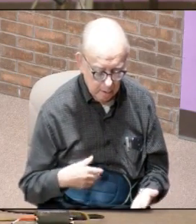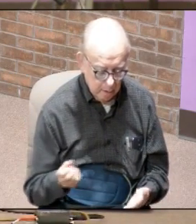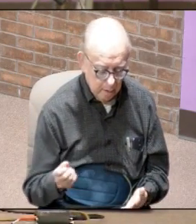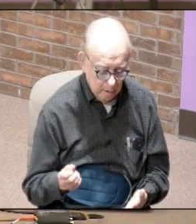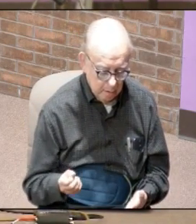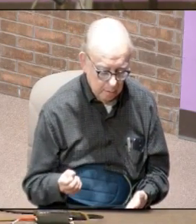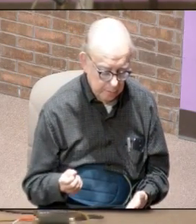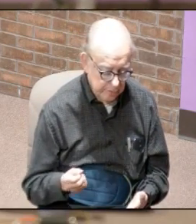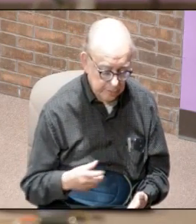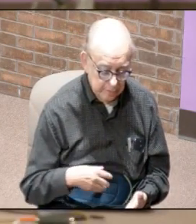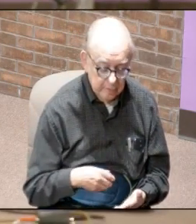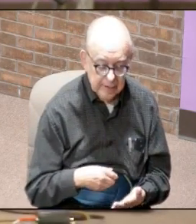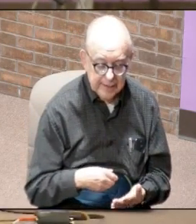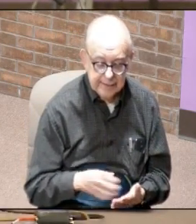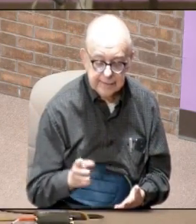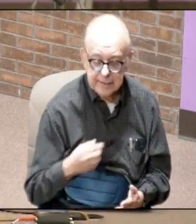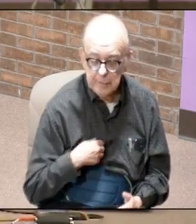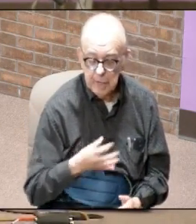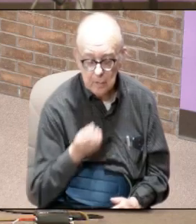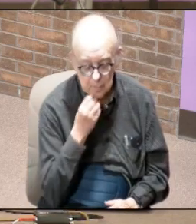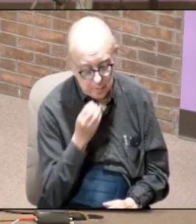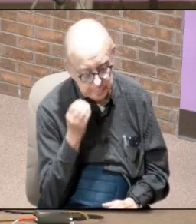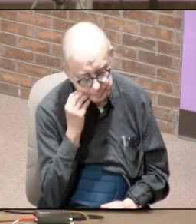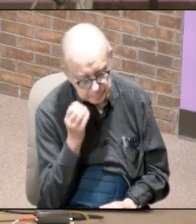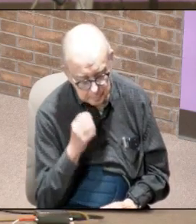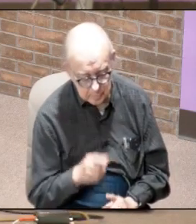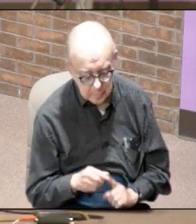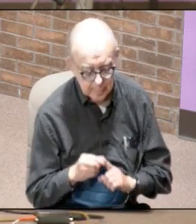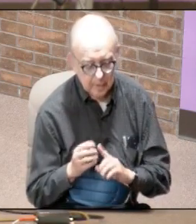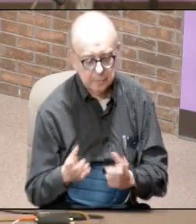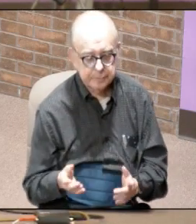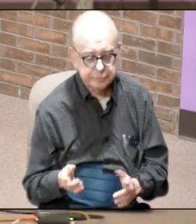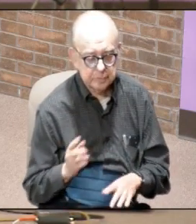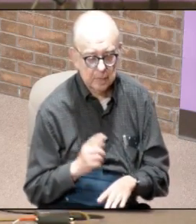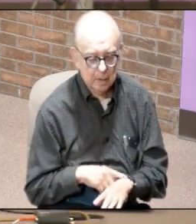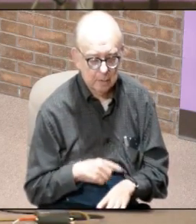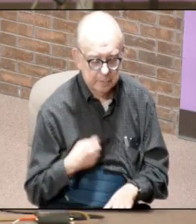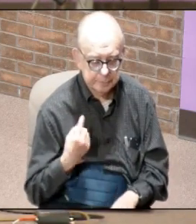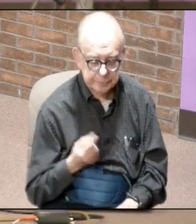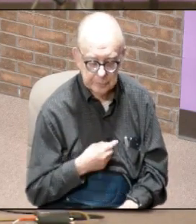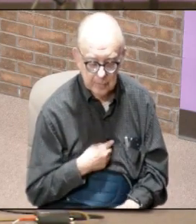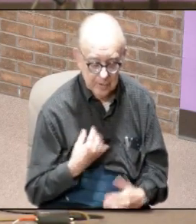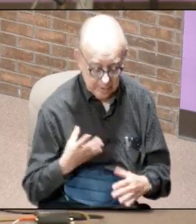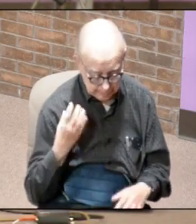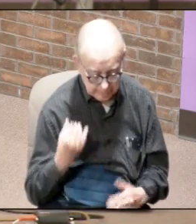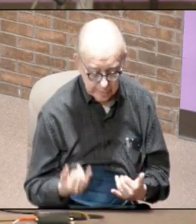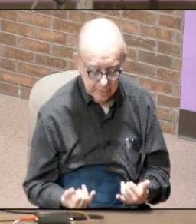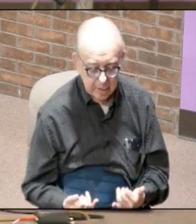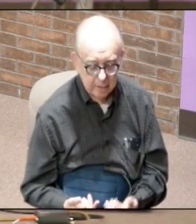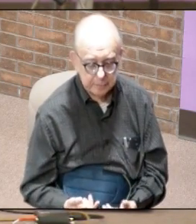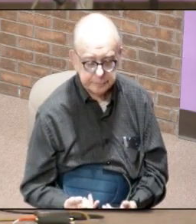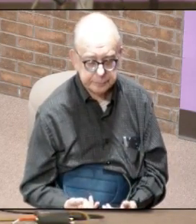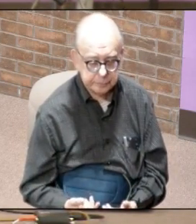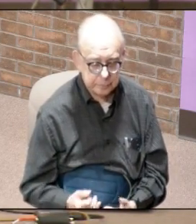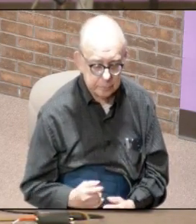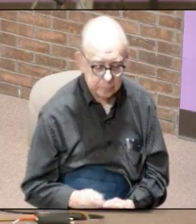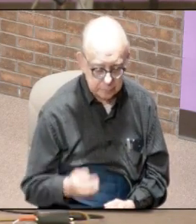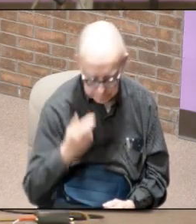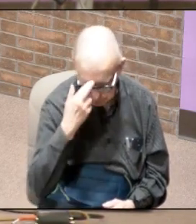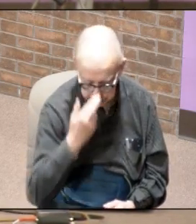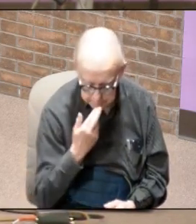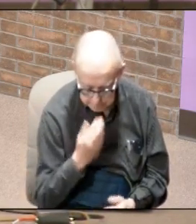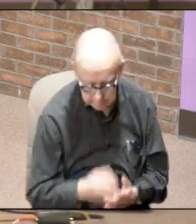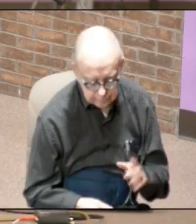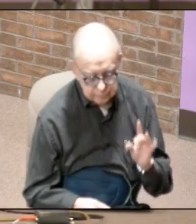just call us all home and especially in the times that we're talking about right now but Romans